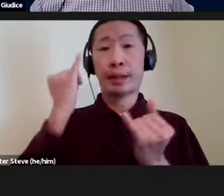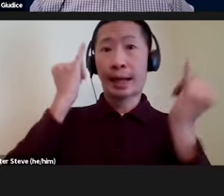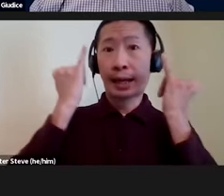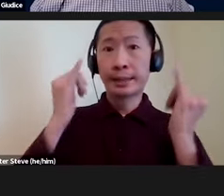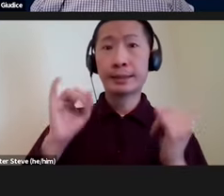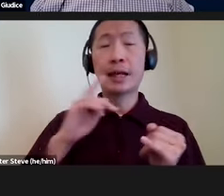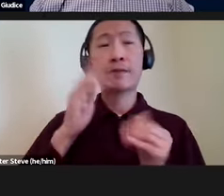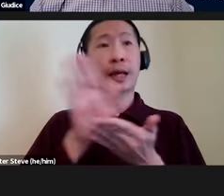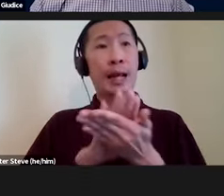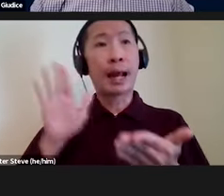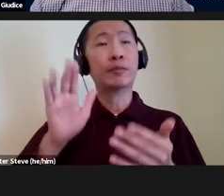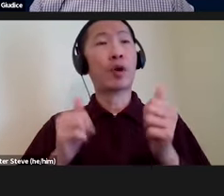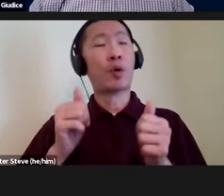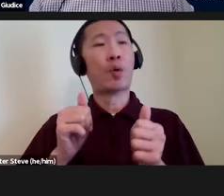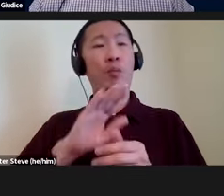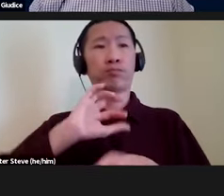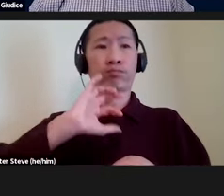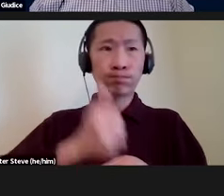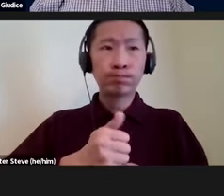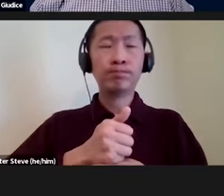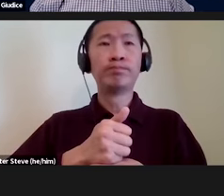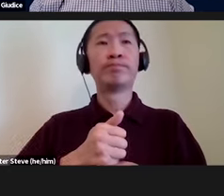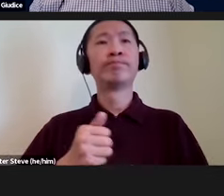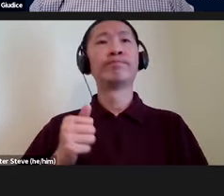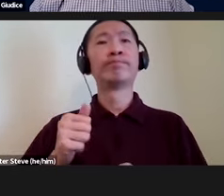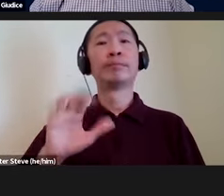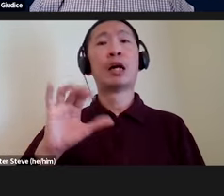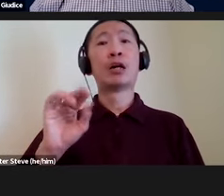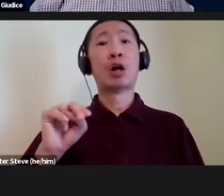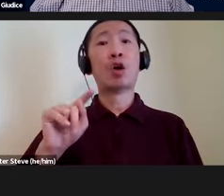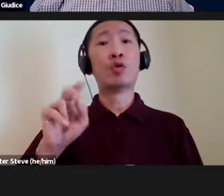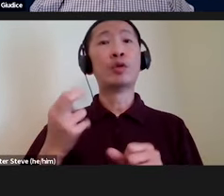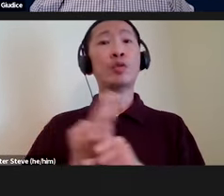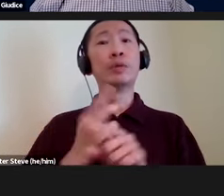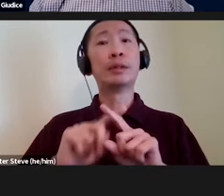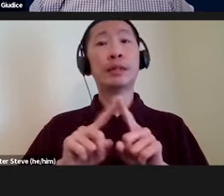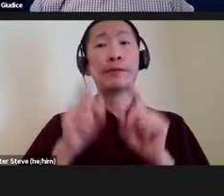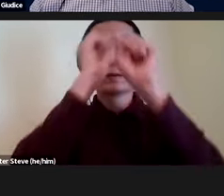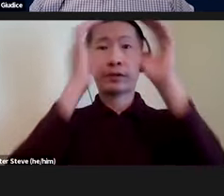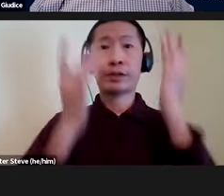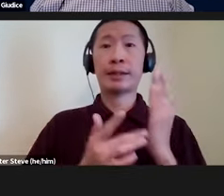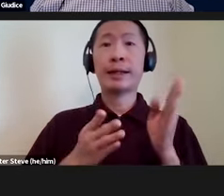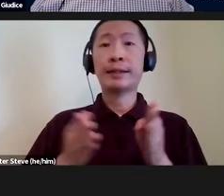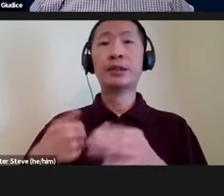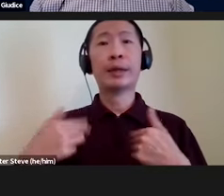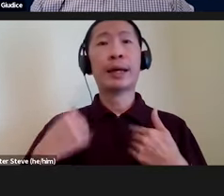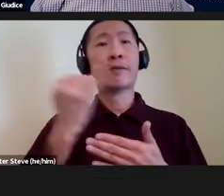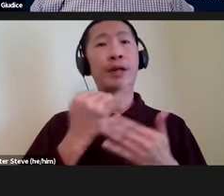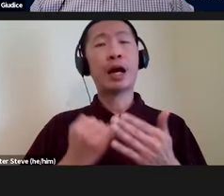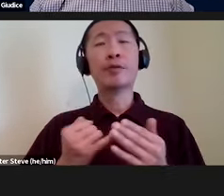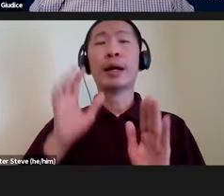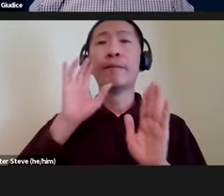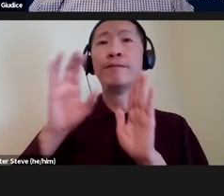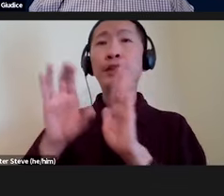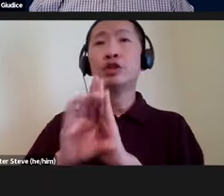they be abstract or concrete involves using different visualization techniques, you know we have diagrams figures animations and what